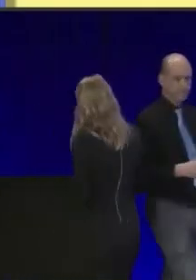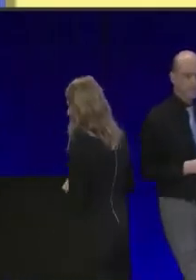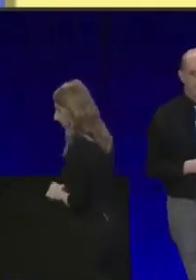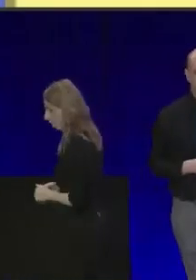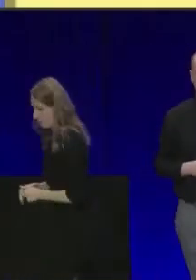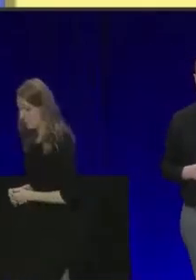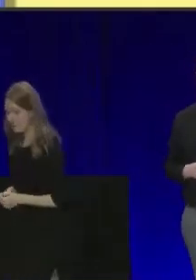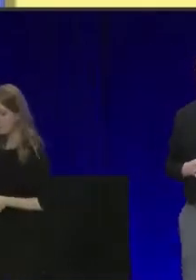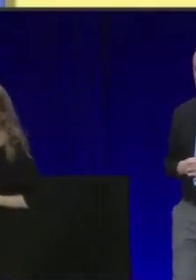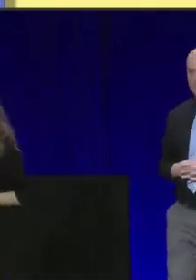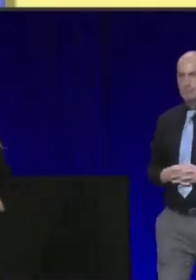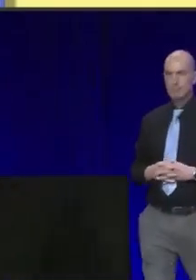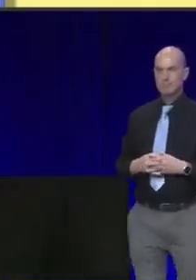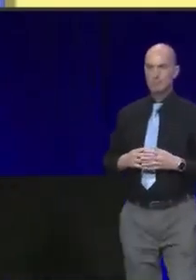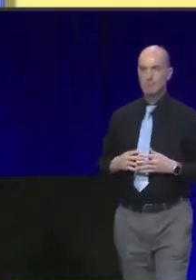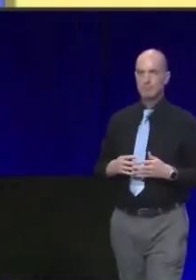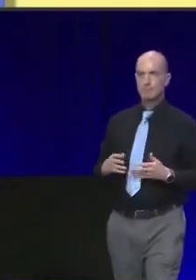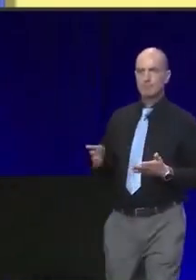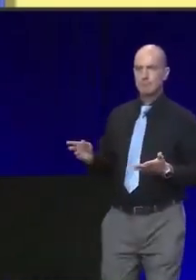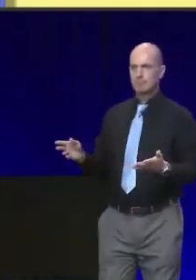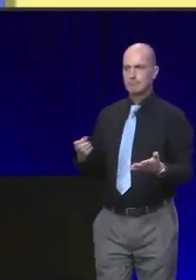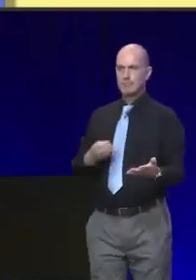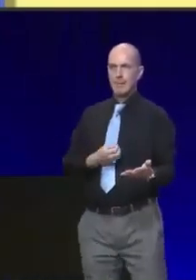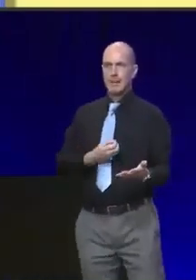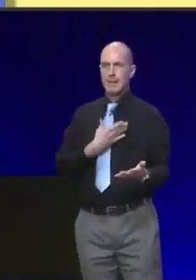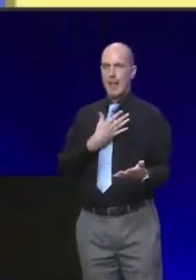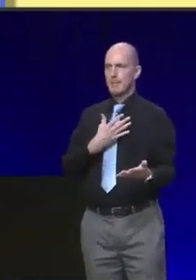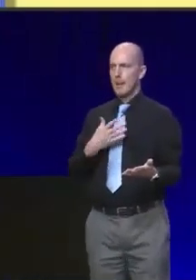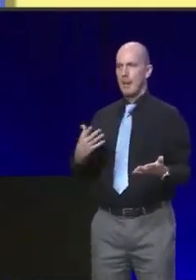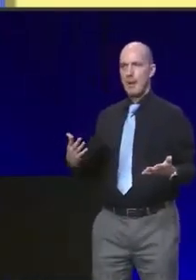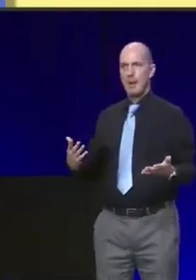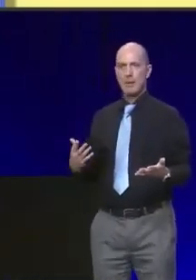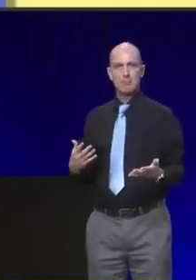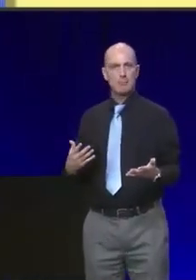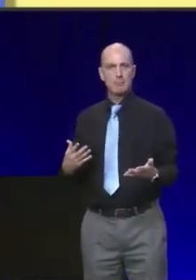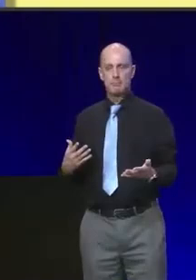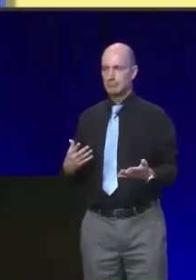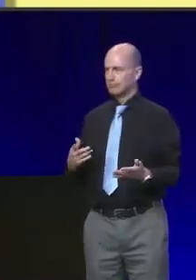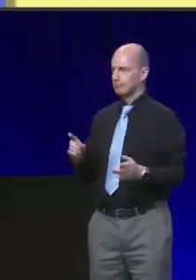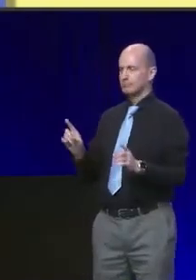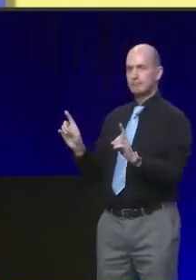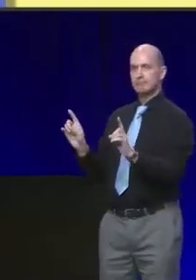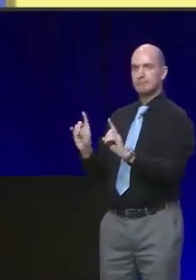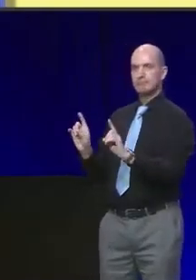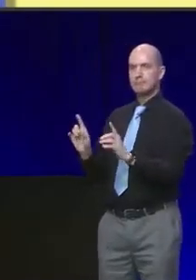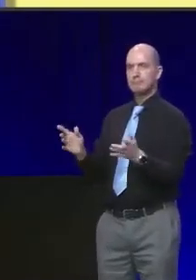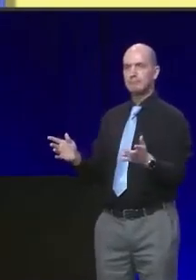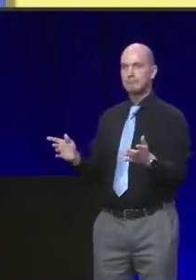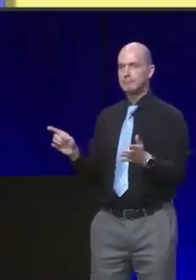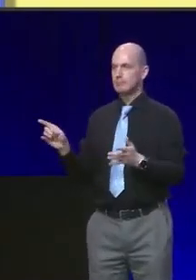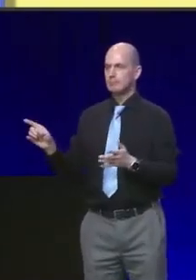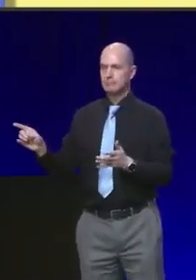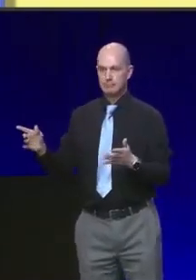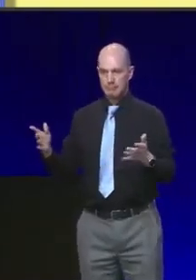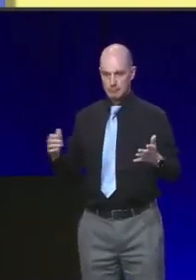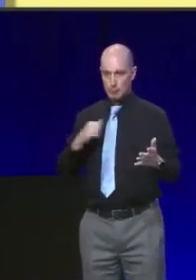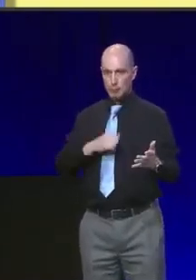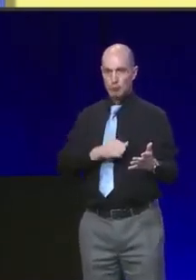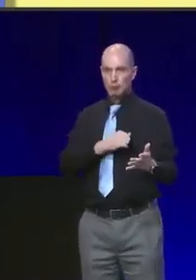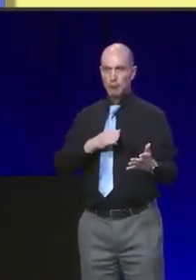And what has our new Labour Government done about all of this? Well, promised to cut energy bills by